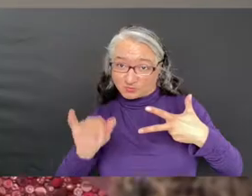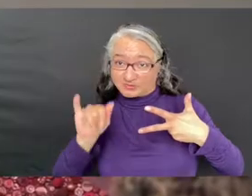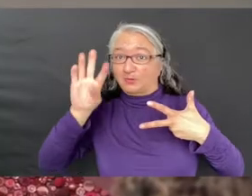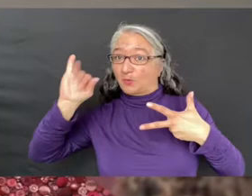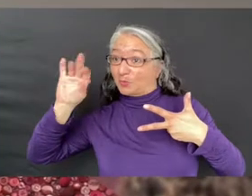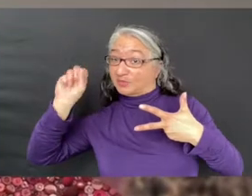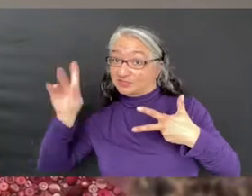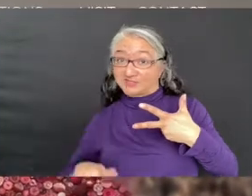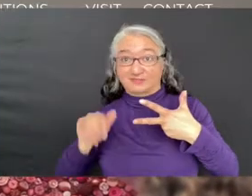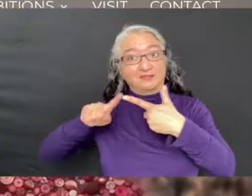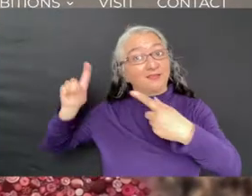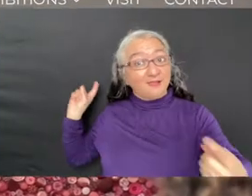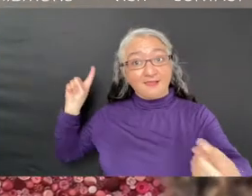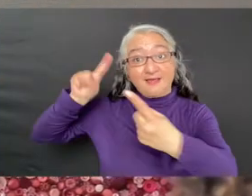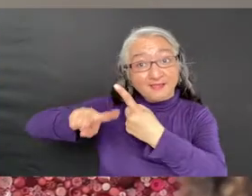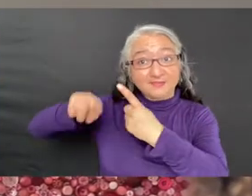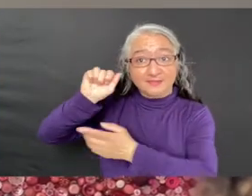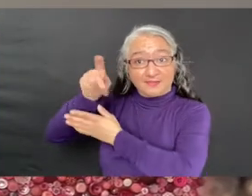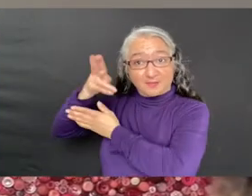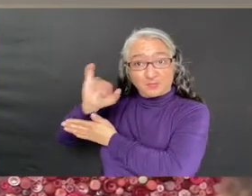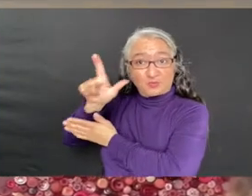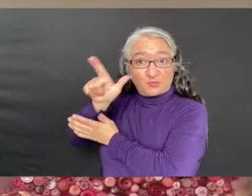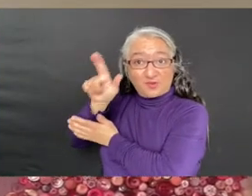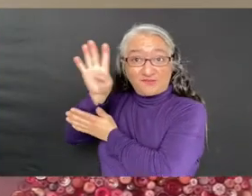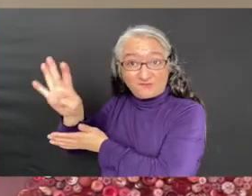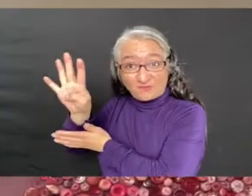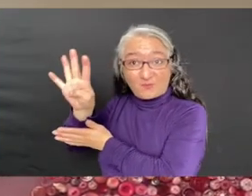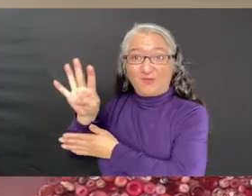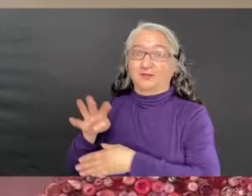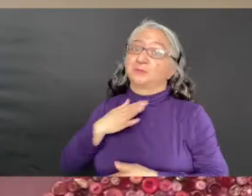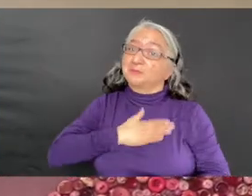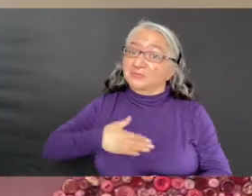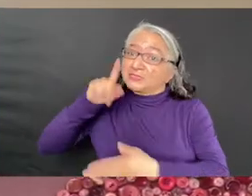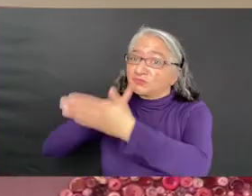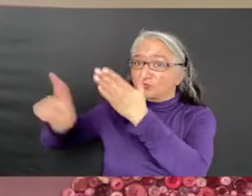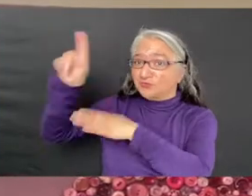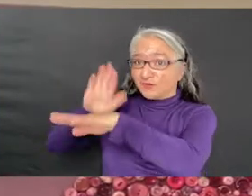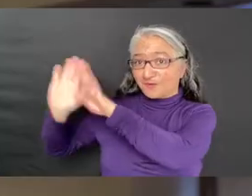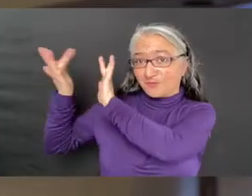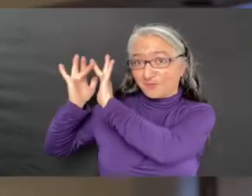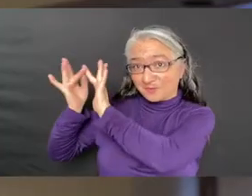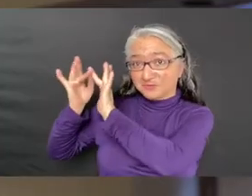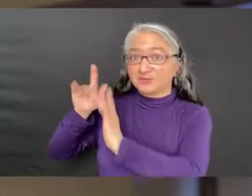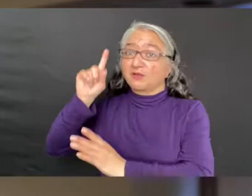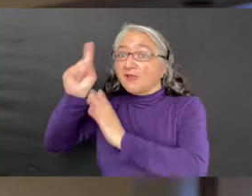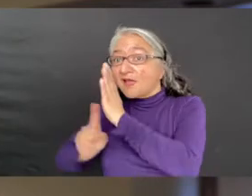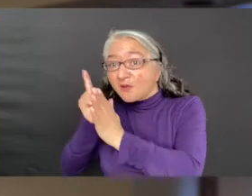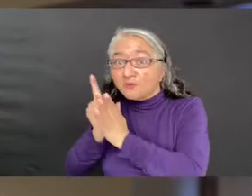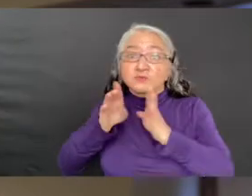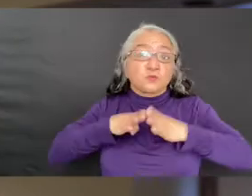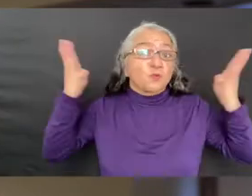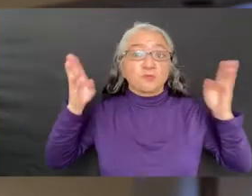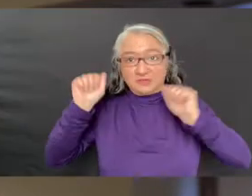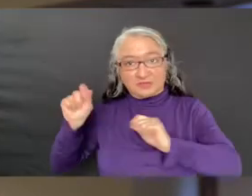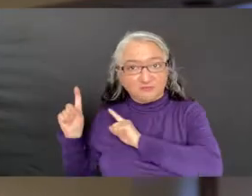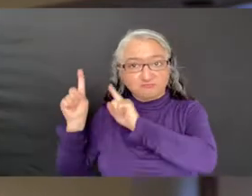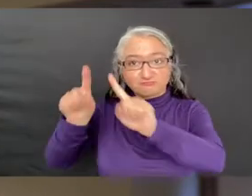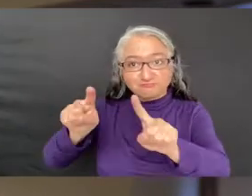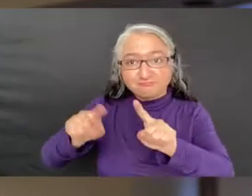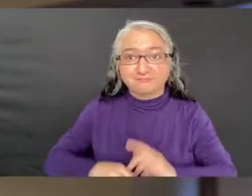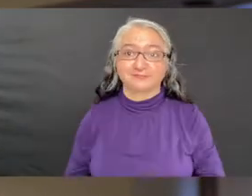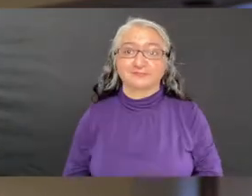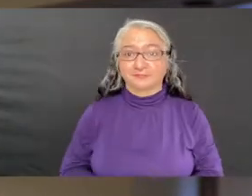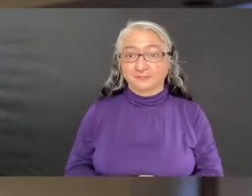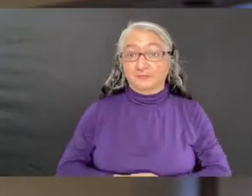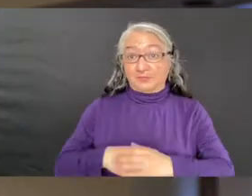website for more information, opening hours, and how you can attend. What do these artists have in common? Their